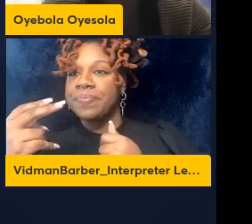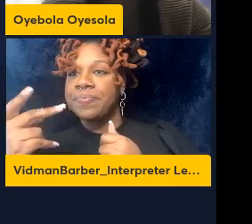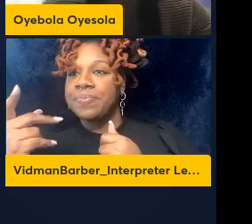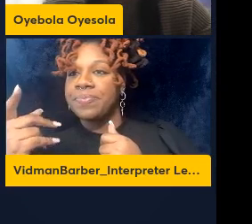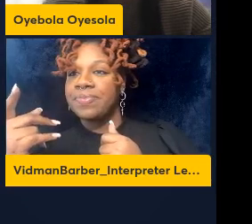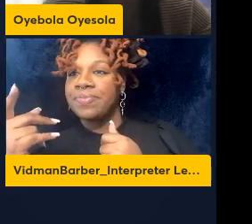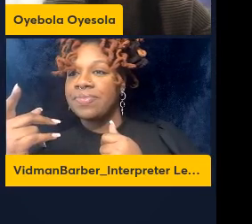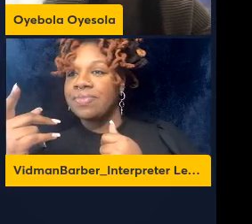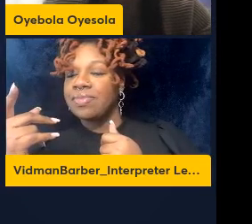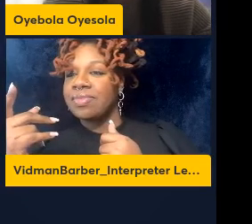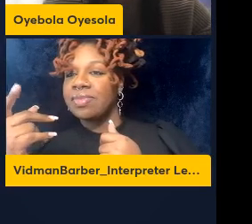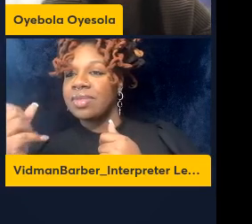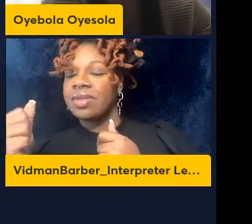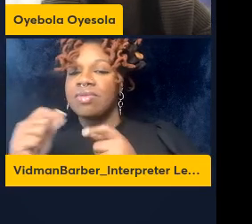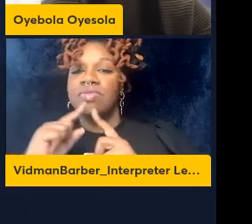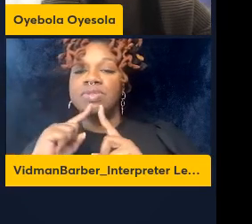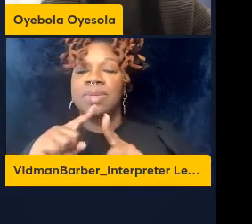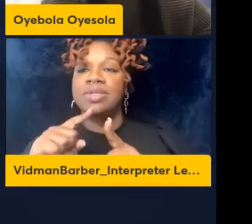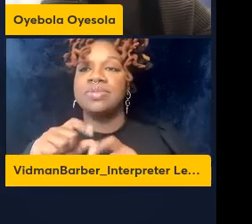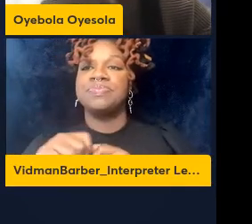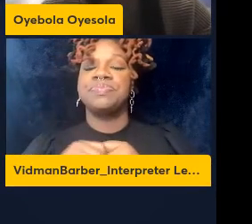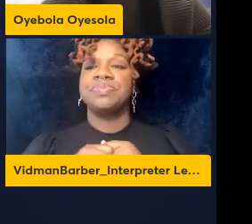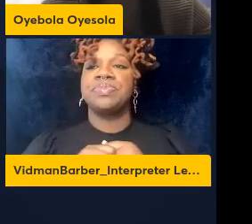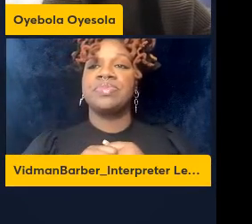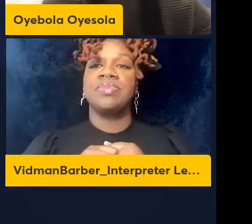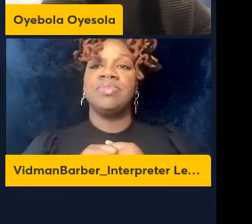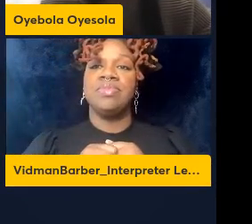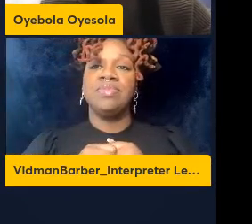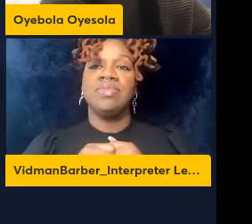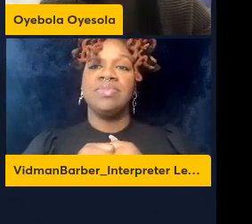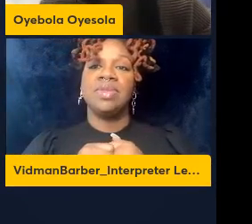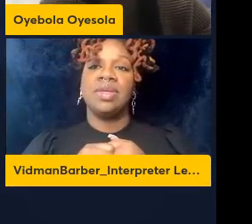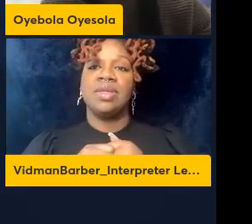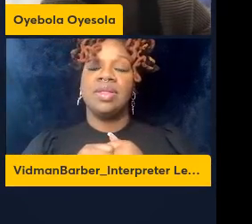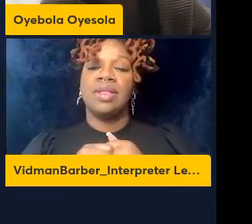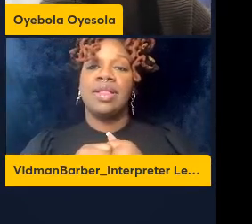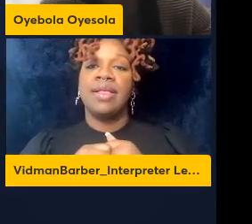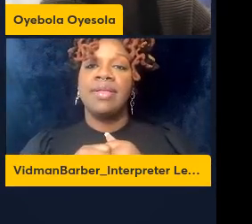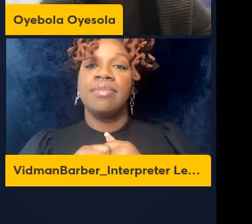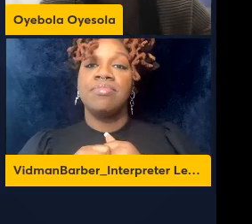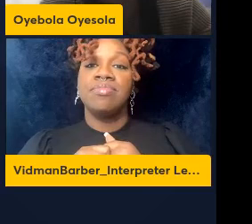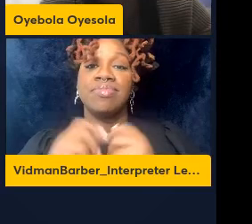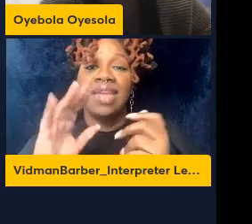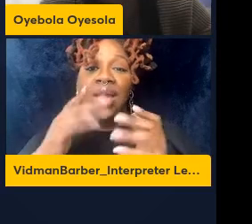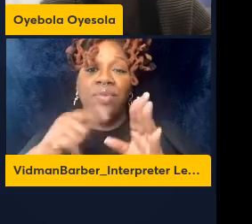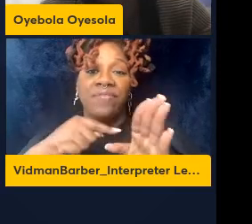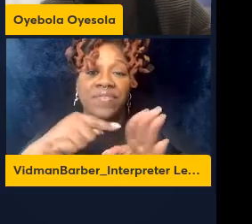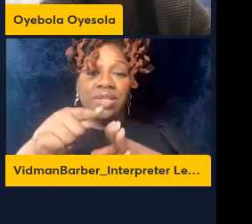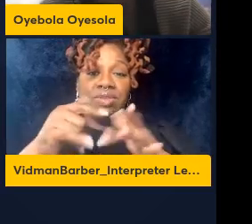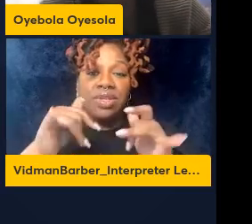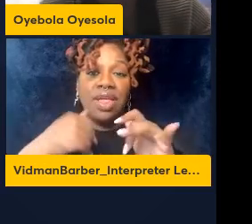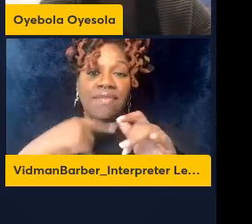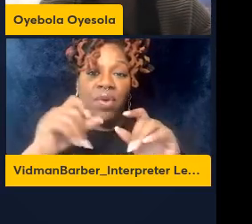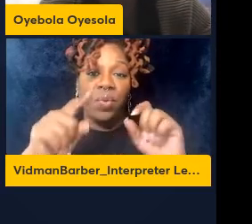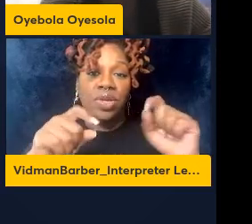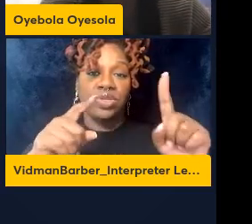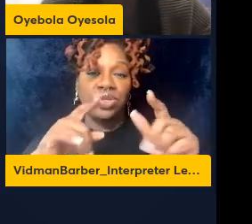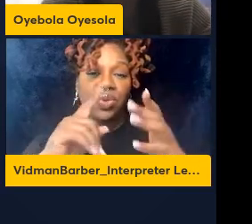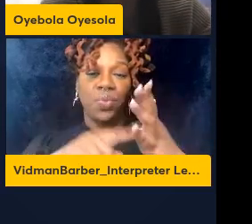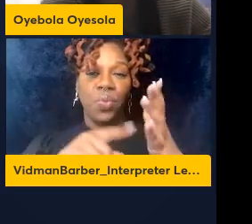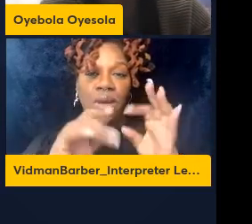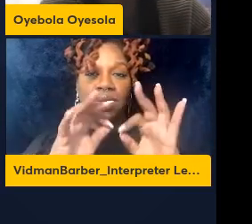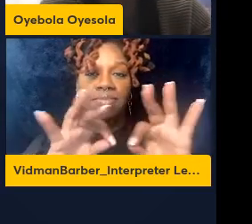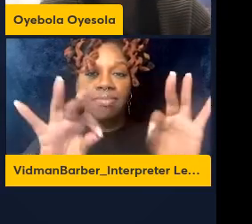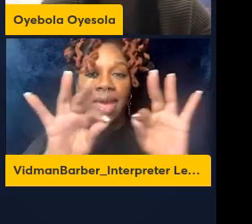previously so the central question in the field still remains what matters the most in